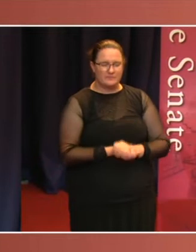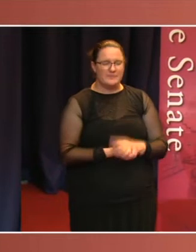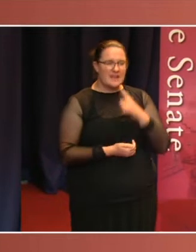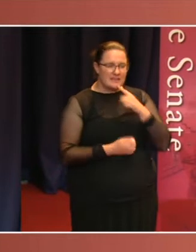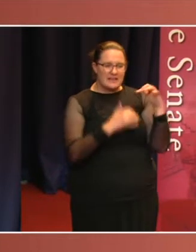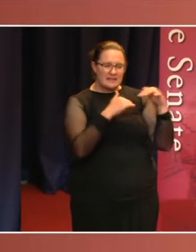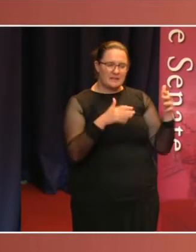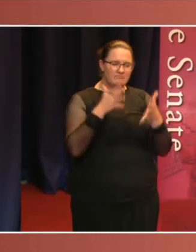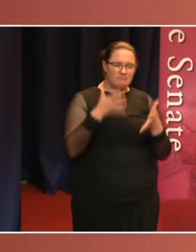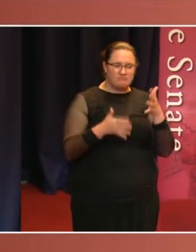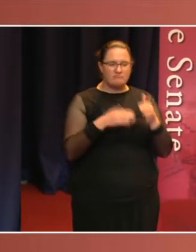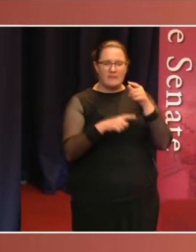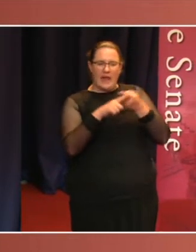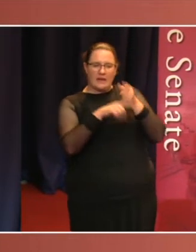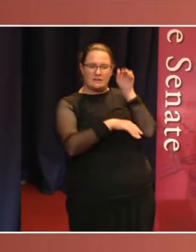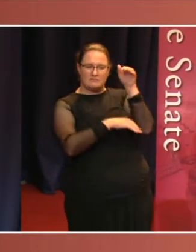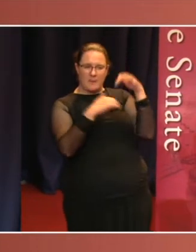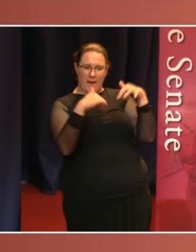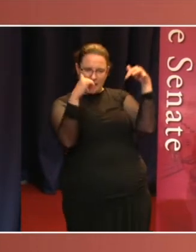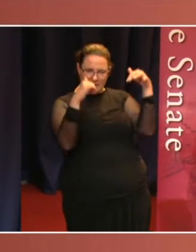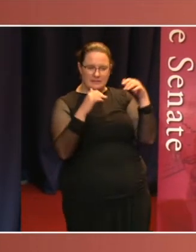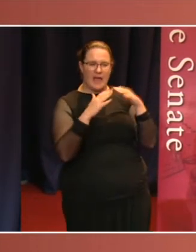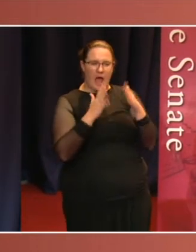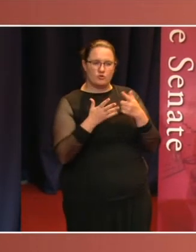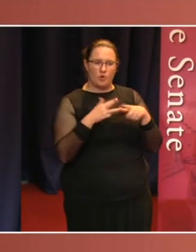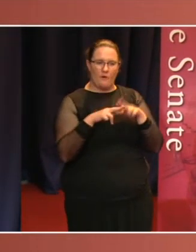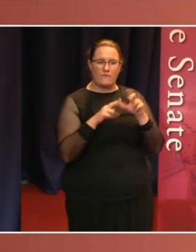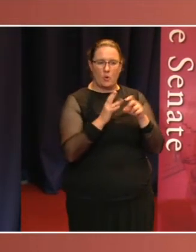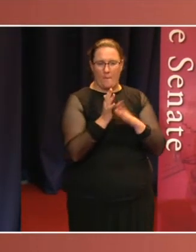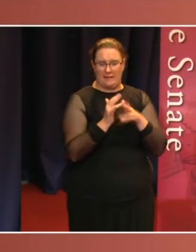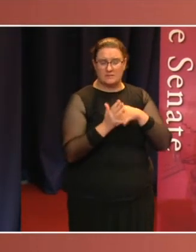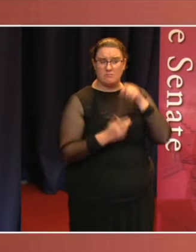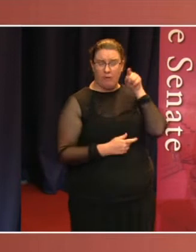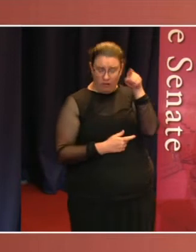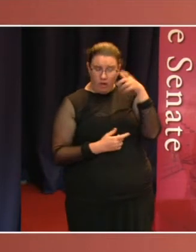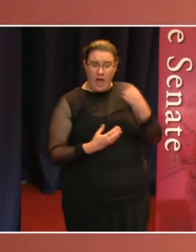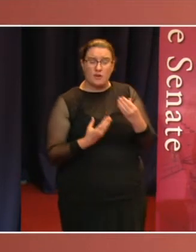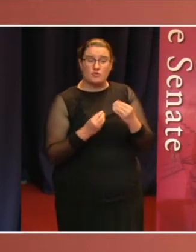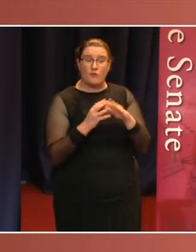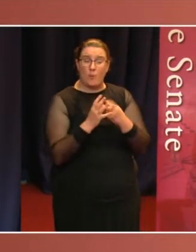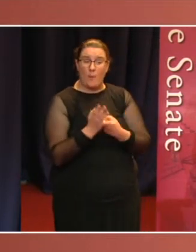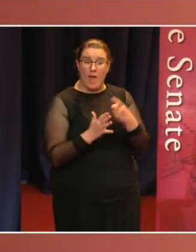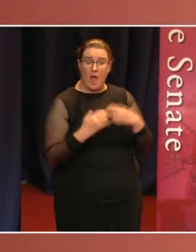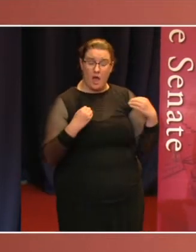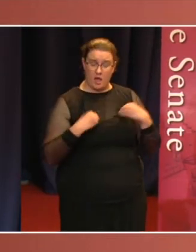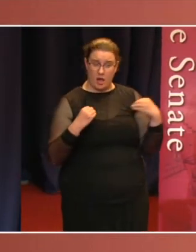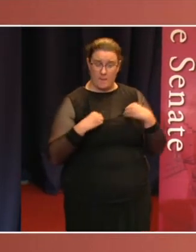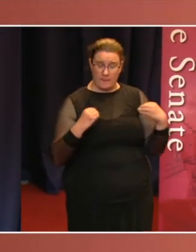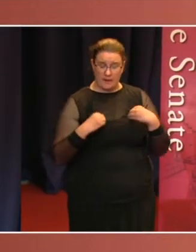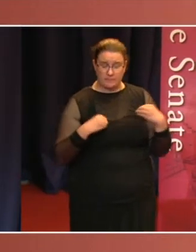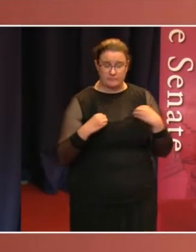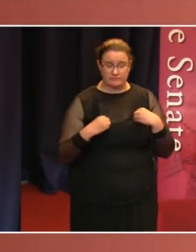the House of Commons, where a software company refused to hand over documents relating to Facebook at the request